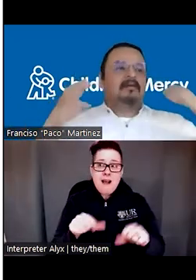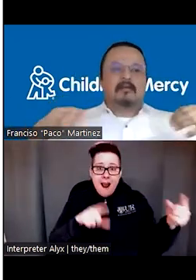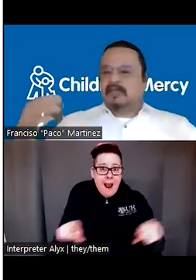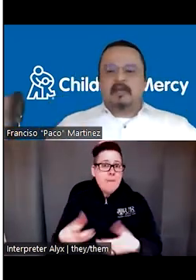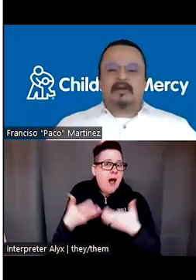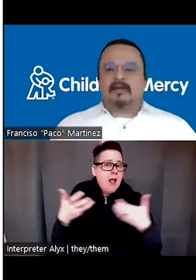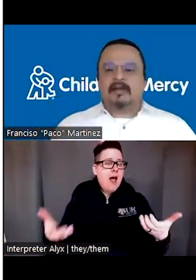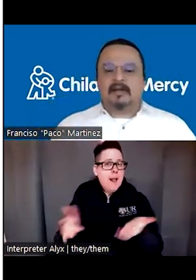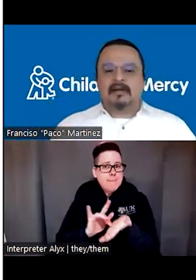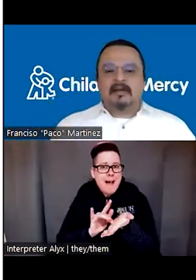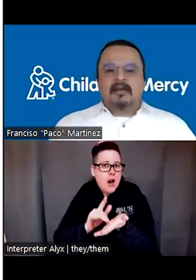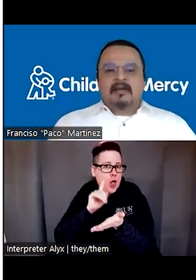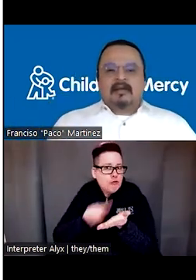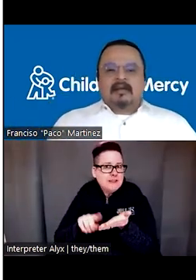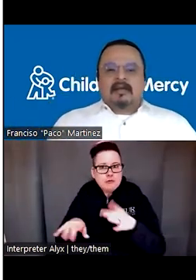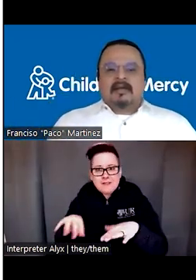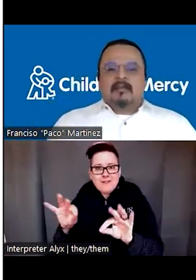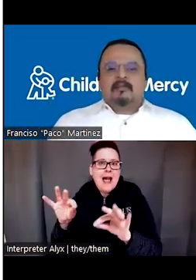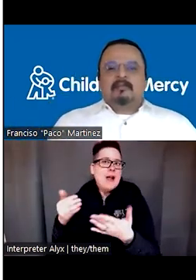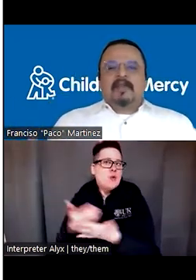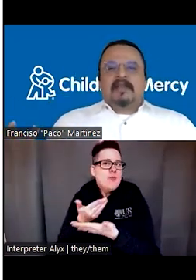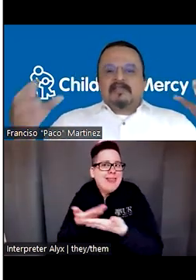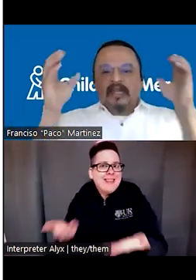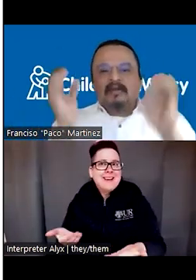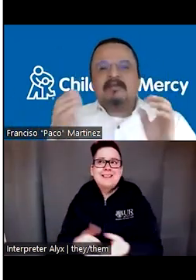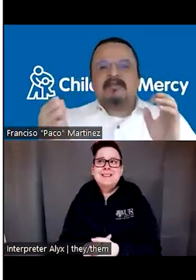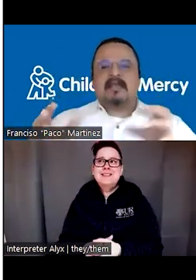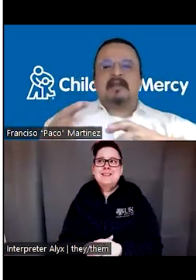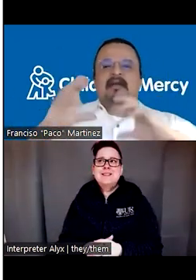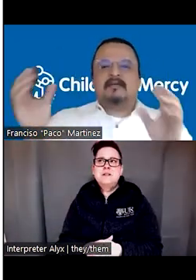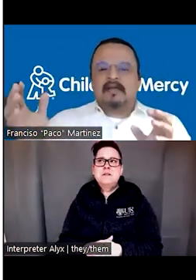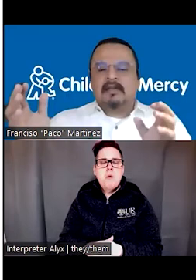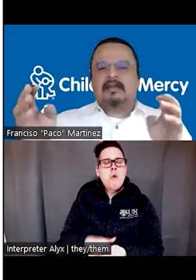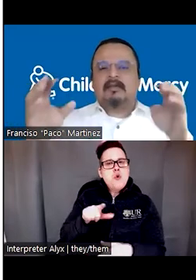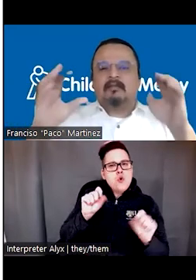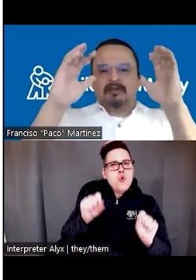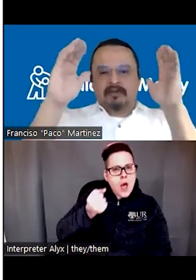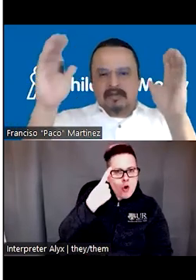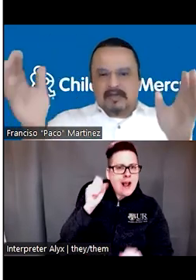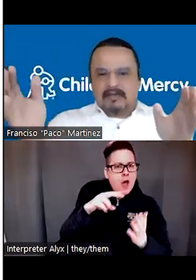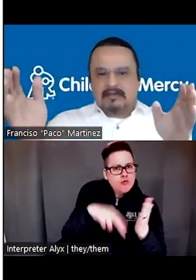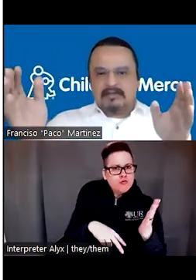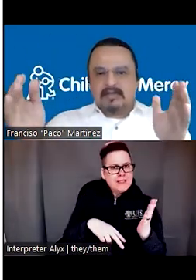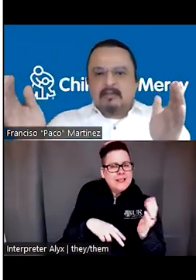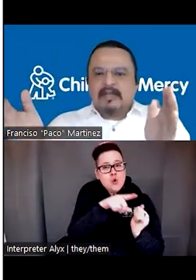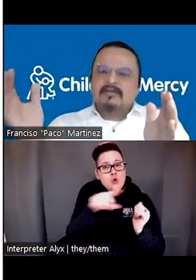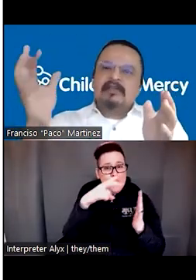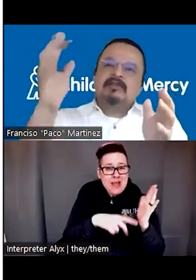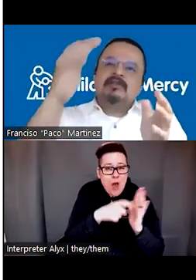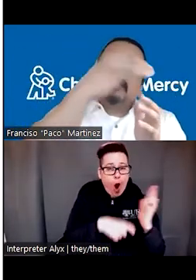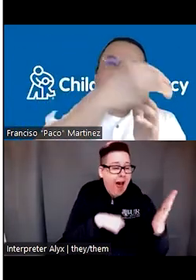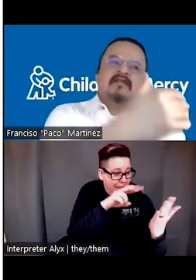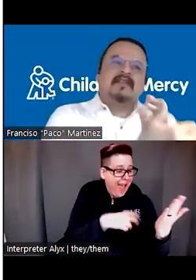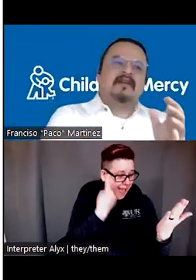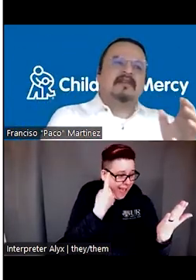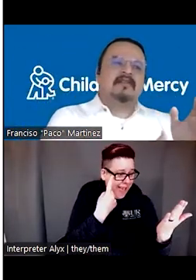in behavioral care. Uh, that you can understand and read when you read the articles, but you need